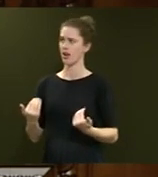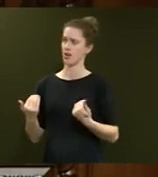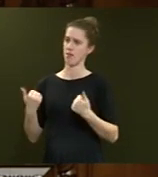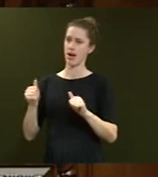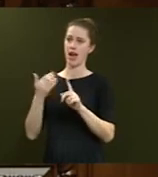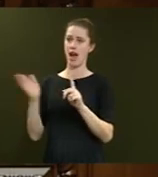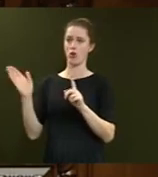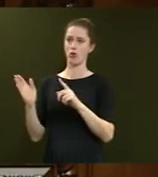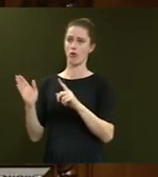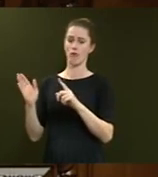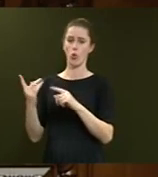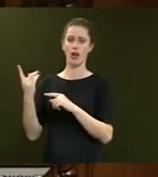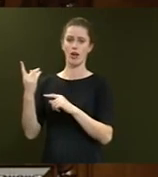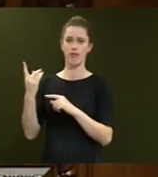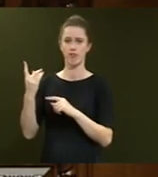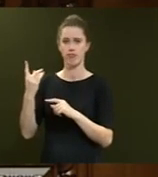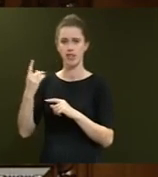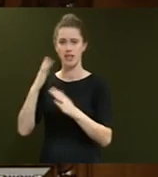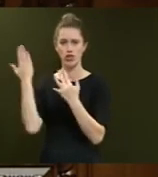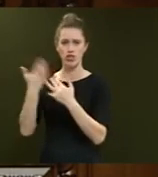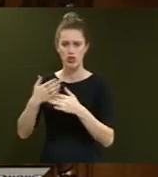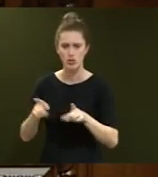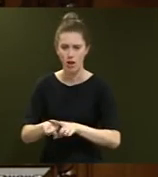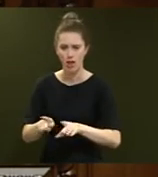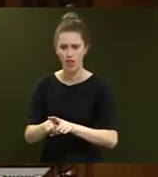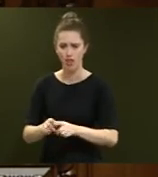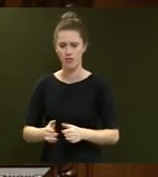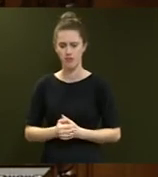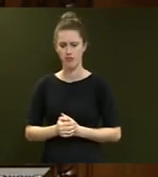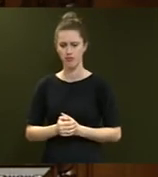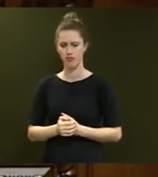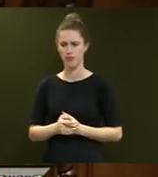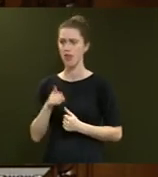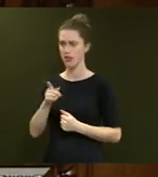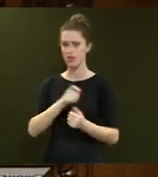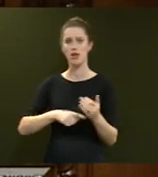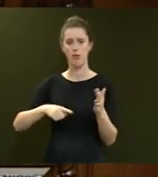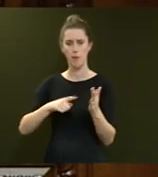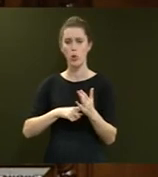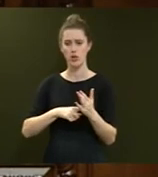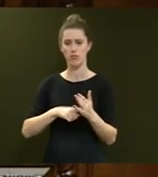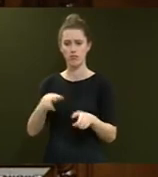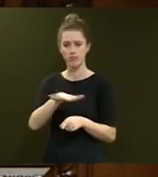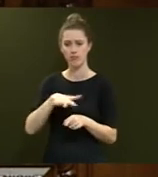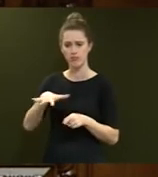out-of-order interjection as well. This is an important matter.